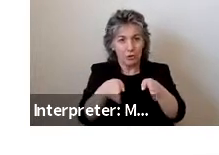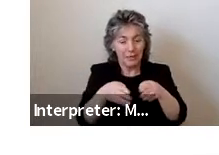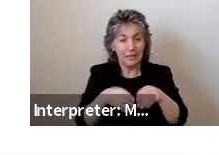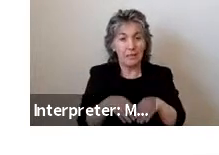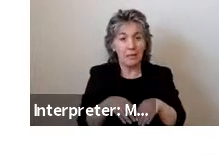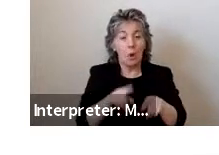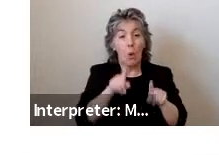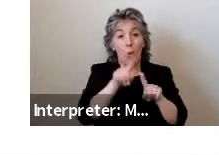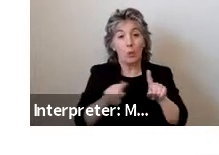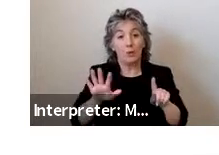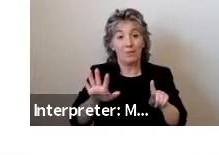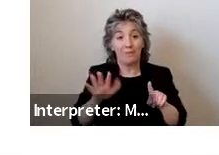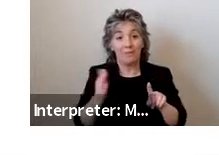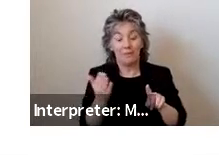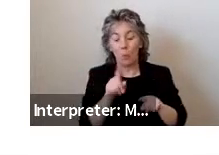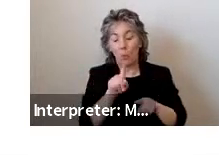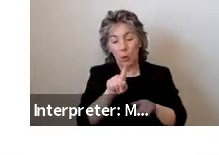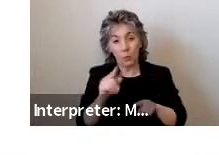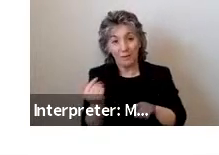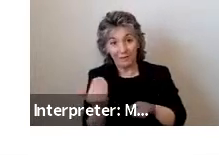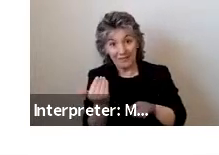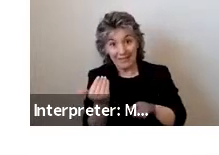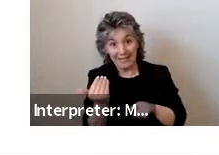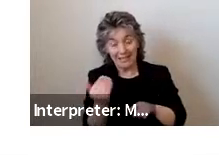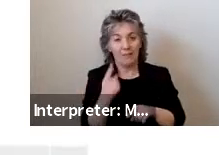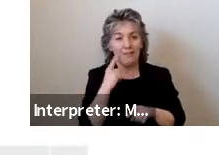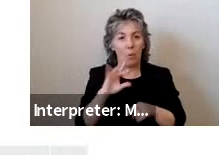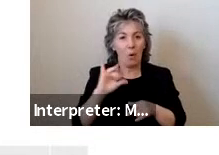to 15 for the 8-inch curb condition.